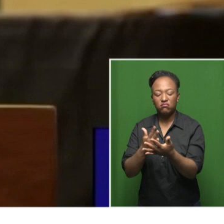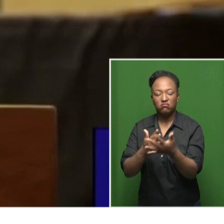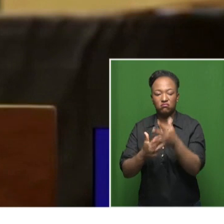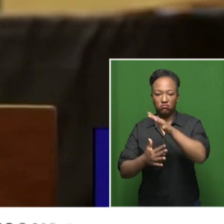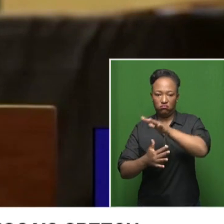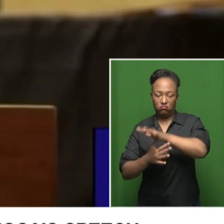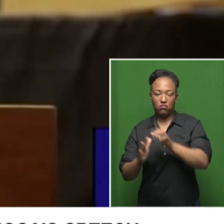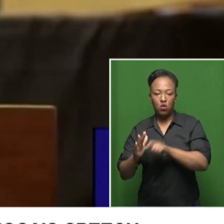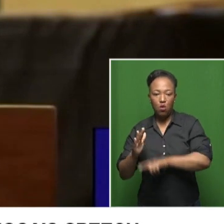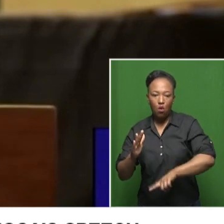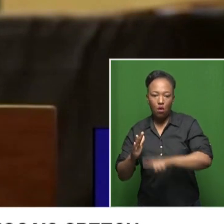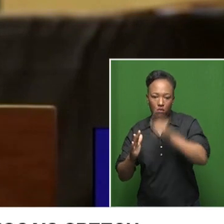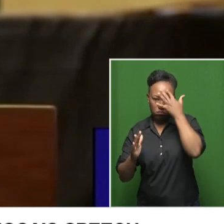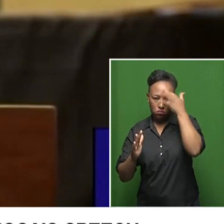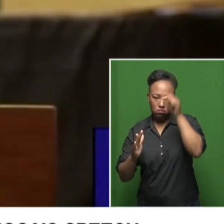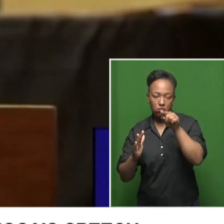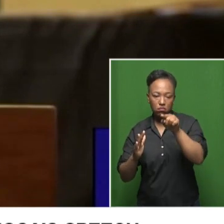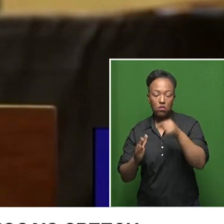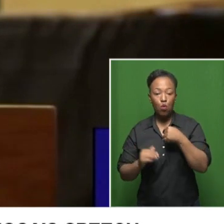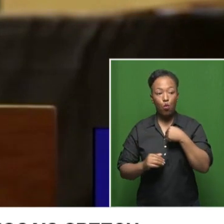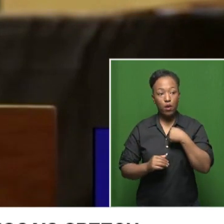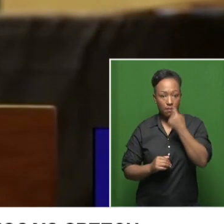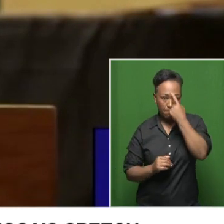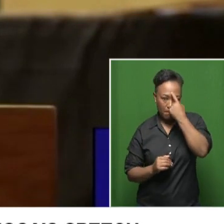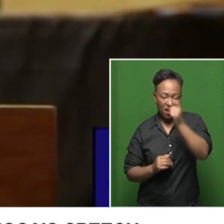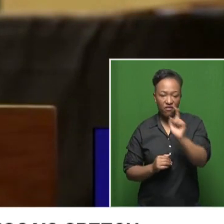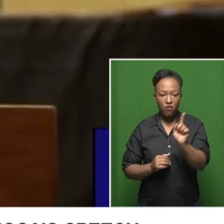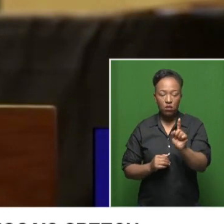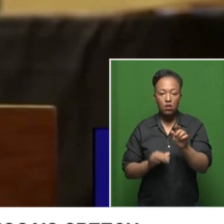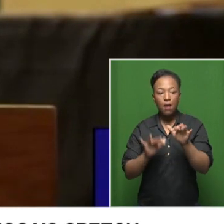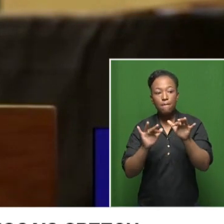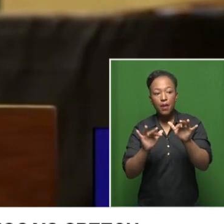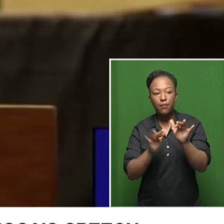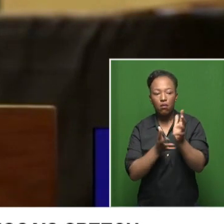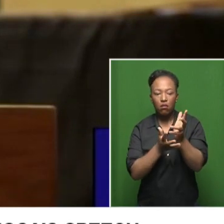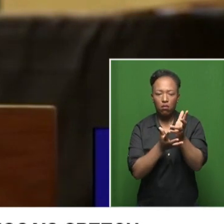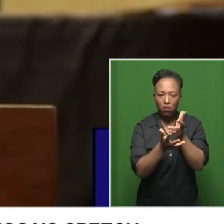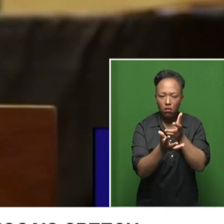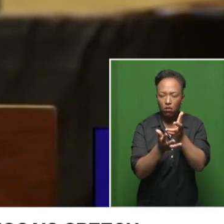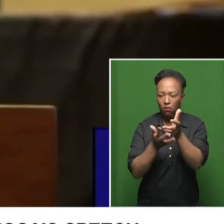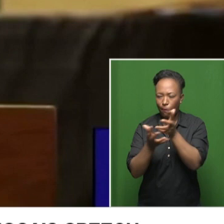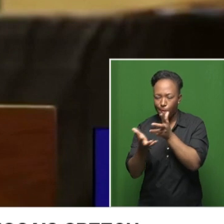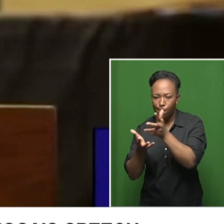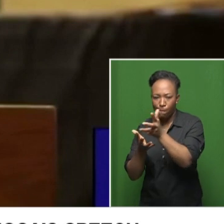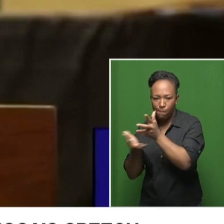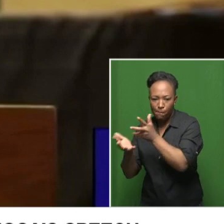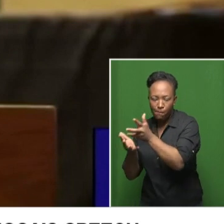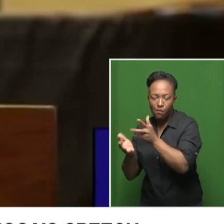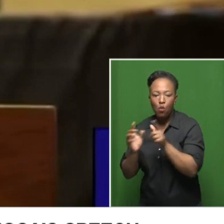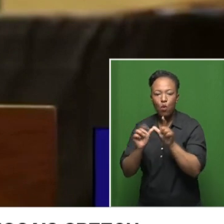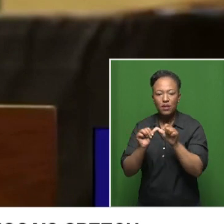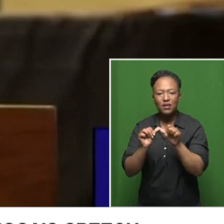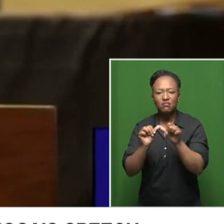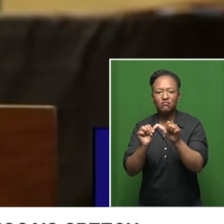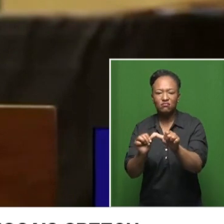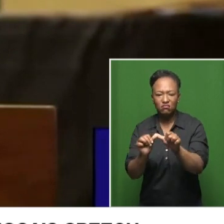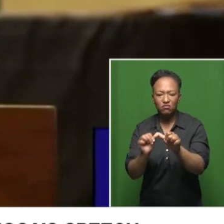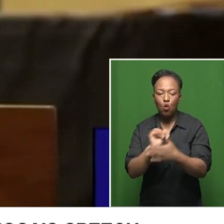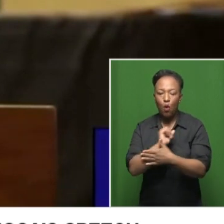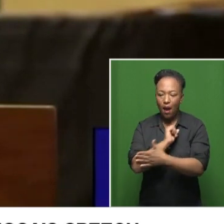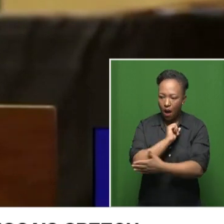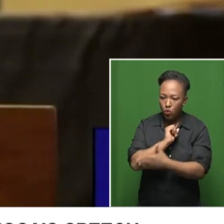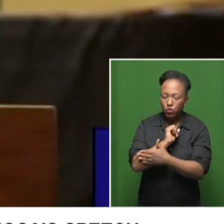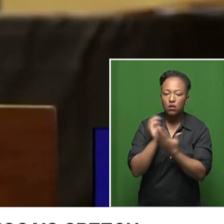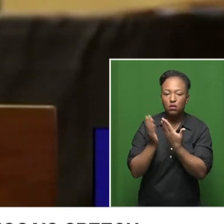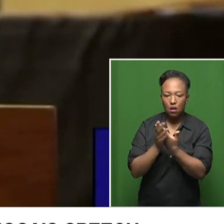belief that we must engage people in a co-production and co-creation towards a sustainable country to